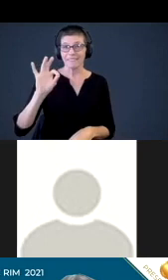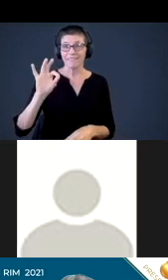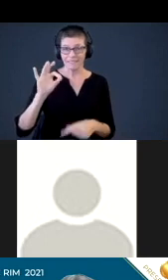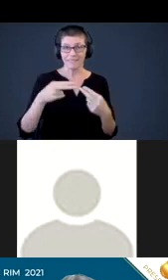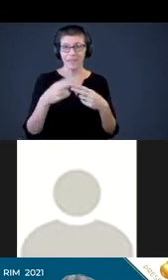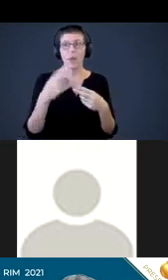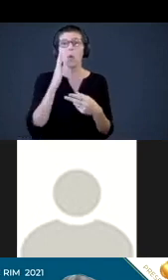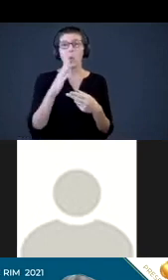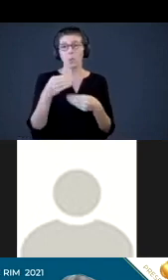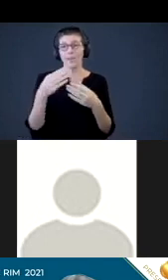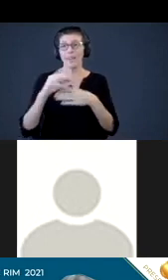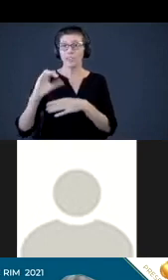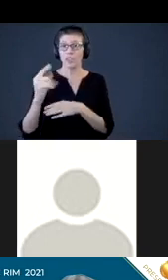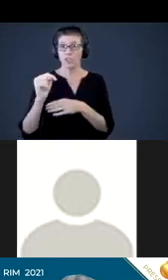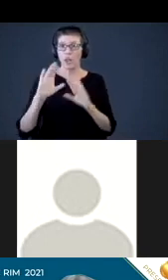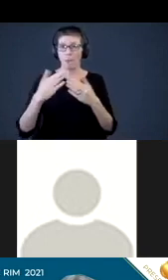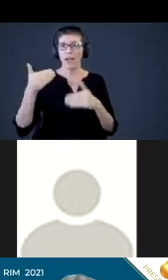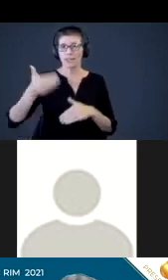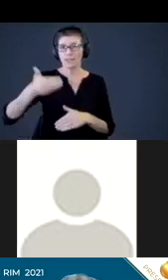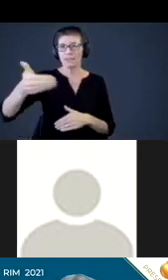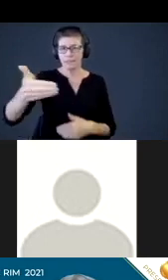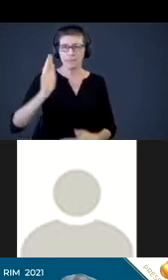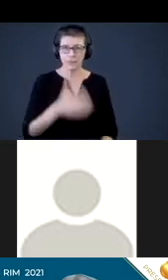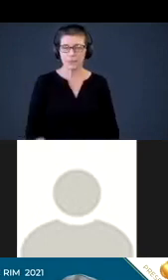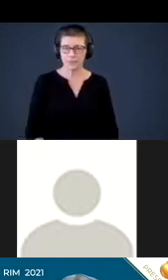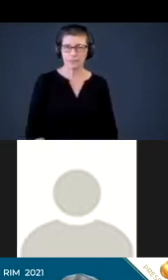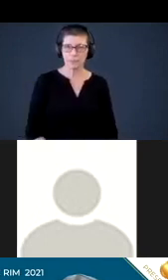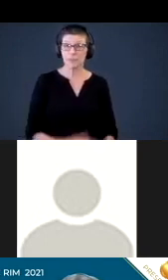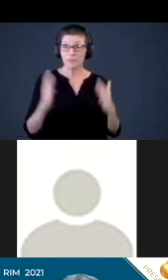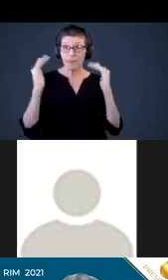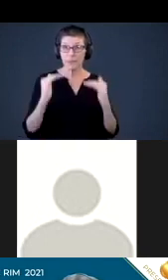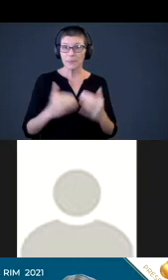will be provided in the chat box throughout this presentation. Next slide.